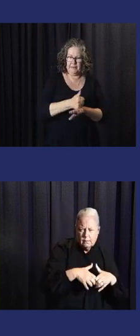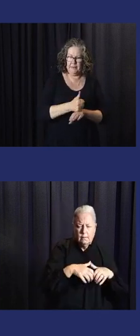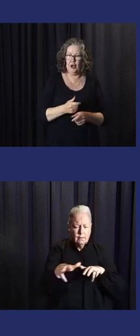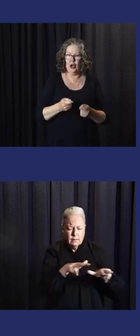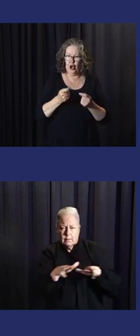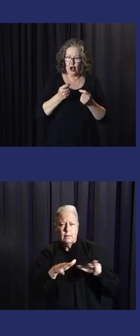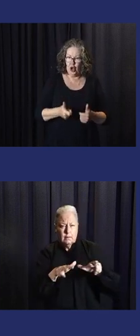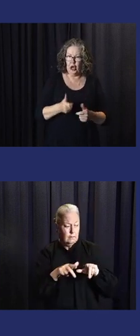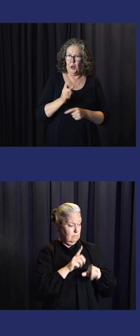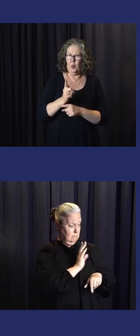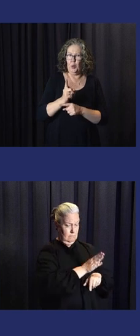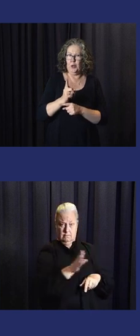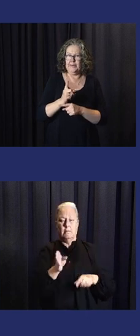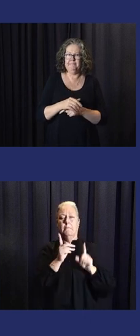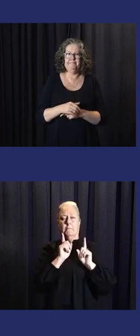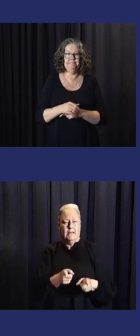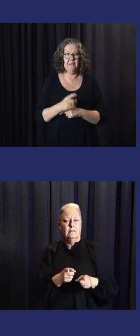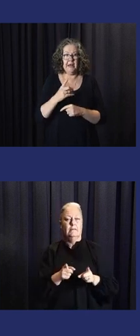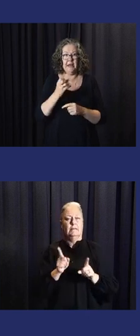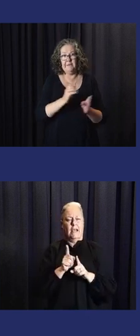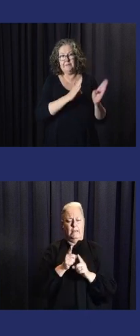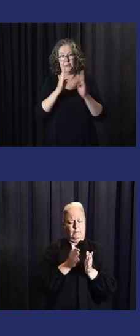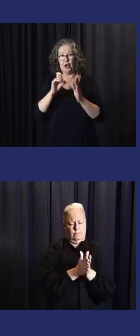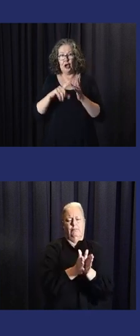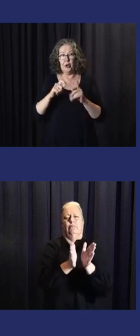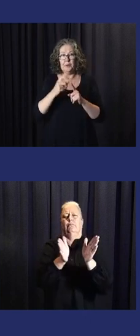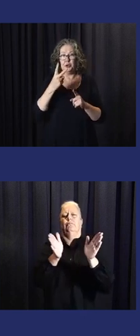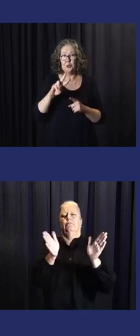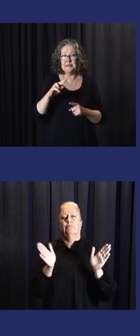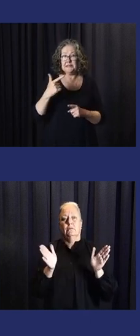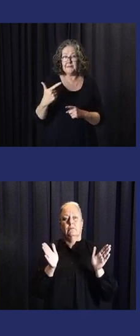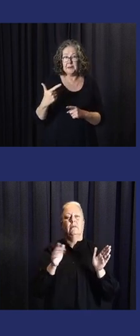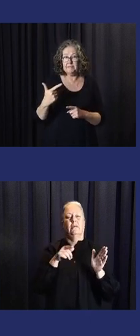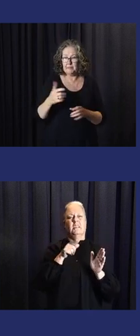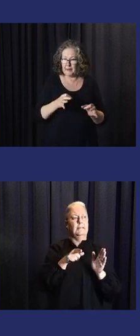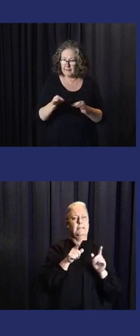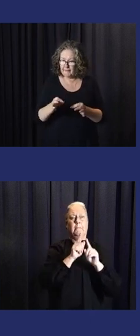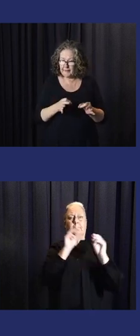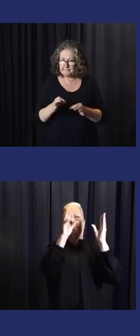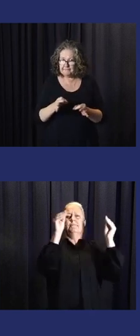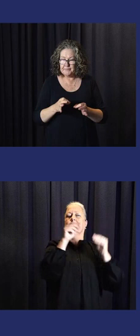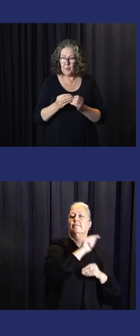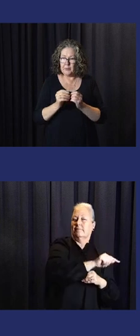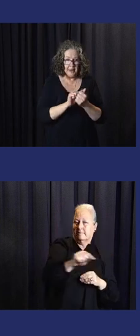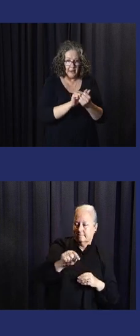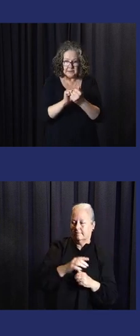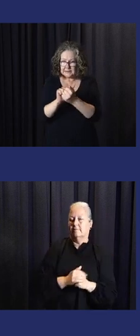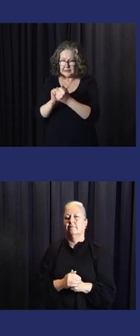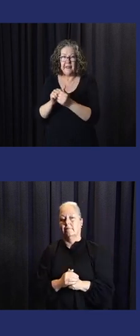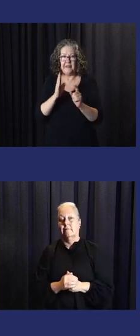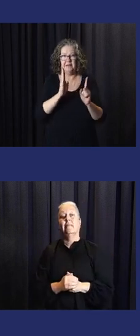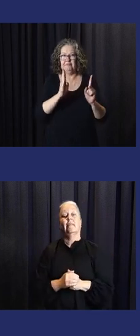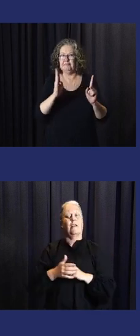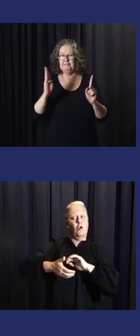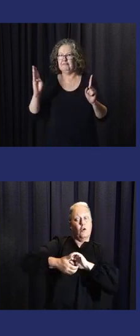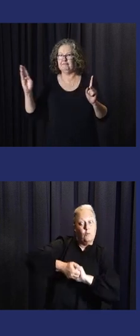members and member states need to implement all of these aspects of a multi-hazard early warning system. Then we've got the COP27